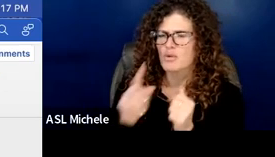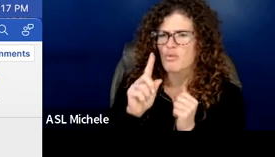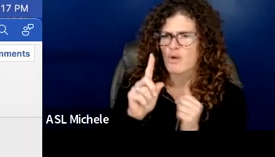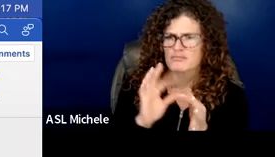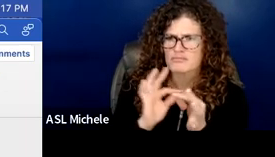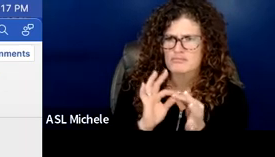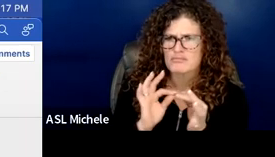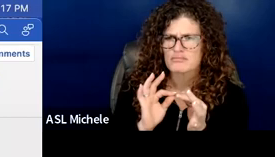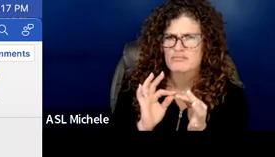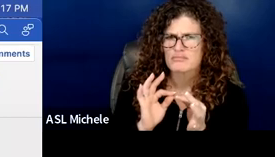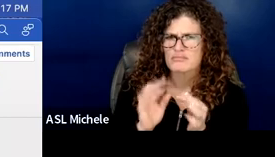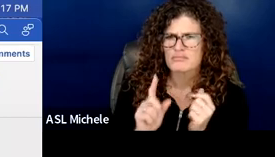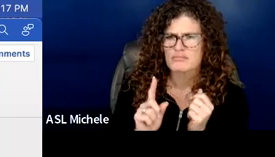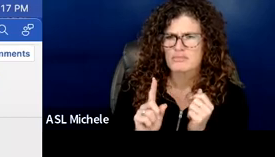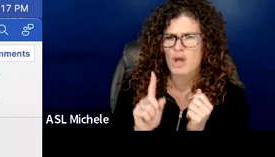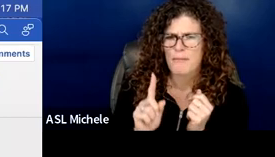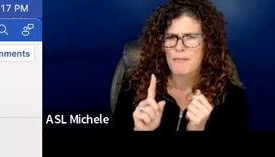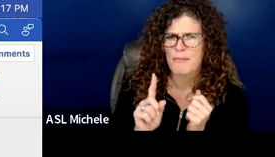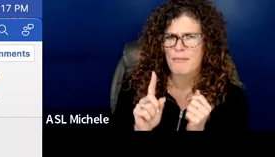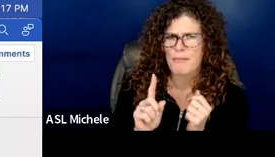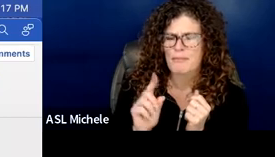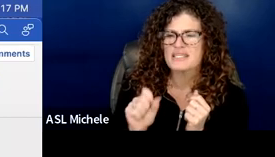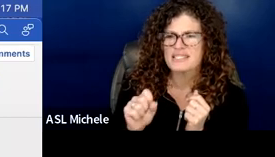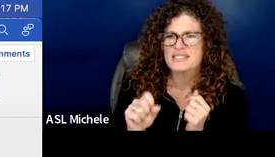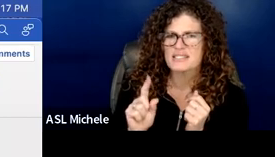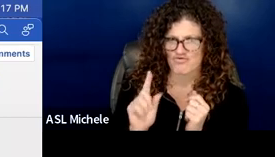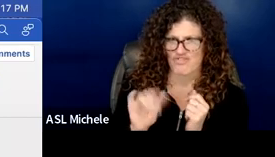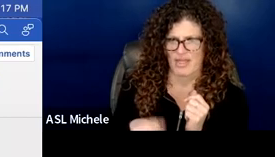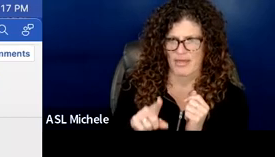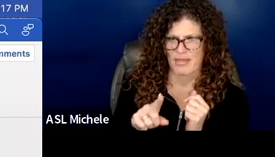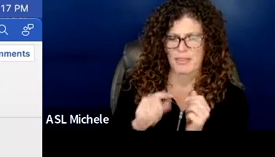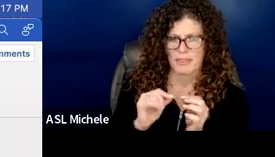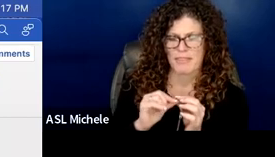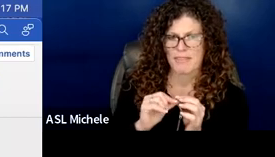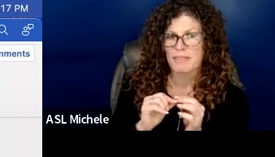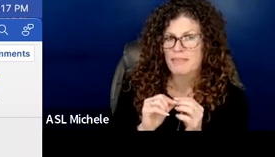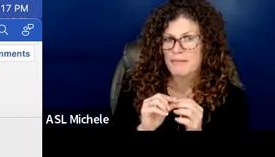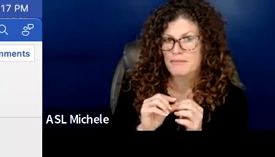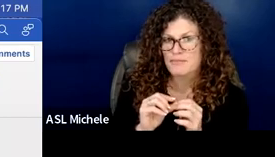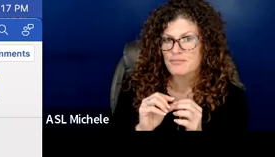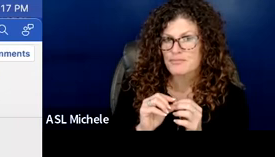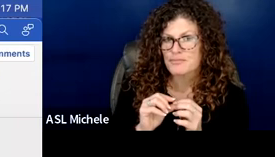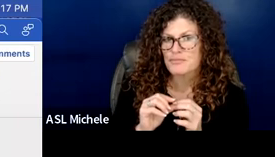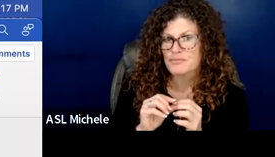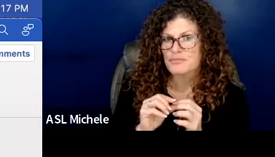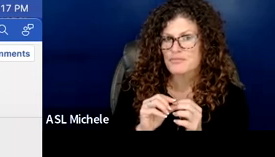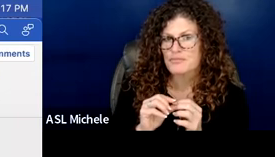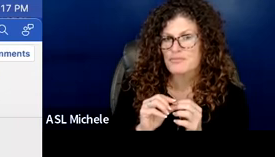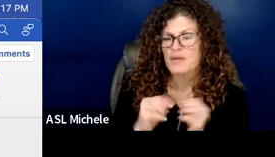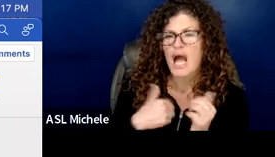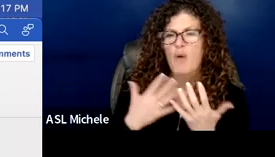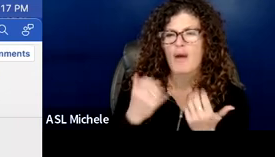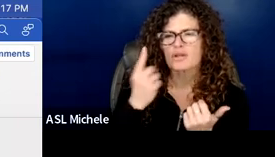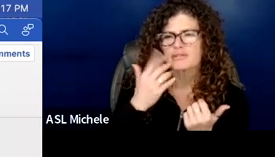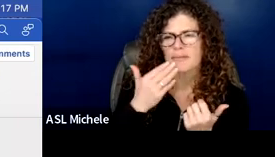scroll i'm sorry and may you scroll yes right there thank you so i just want to understand a little bit better